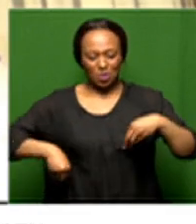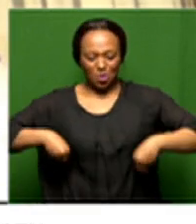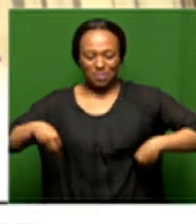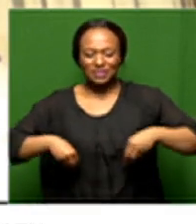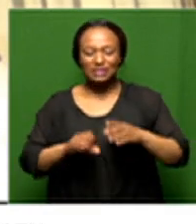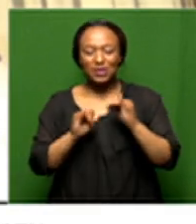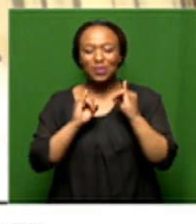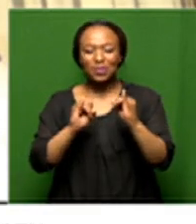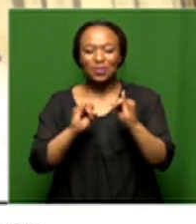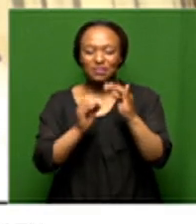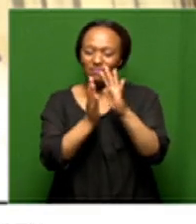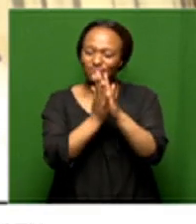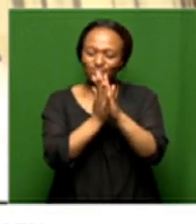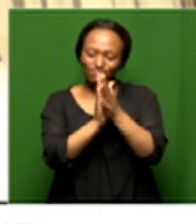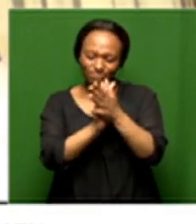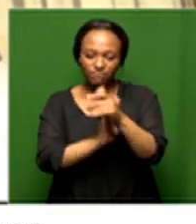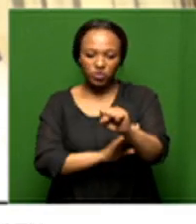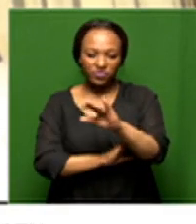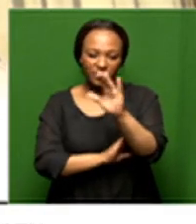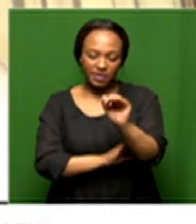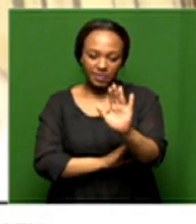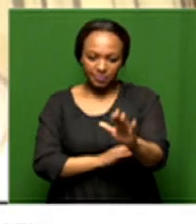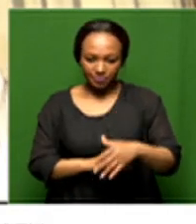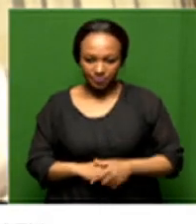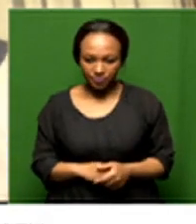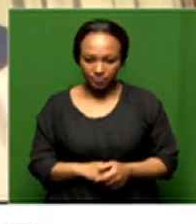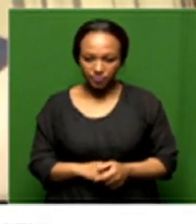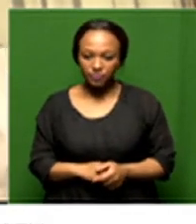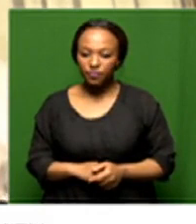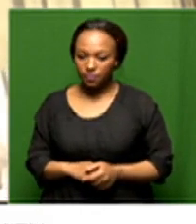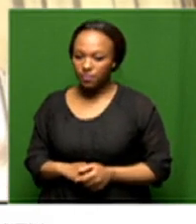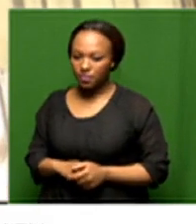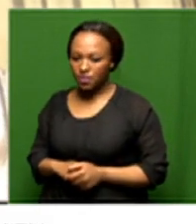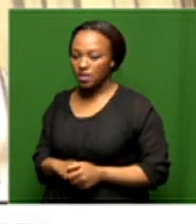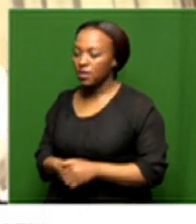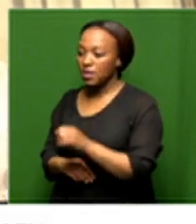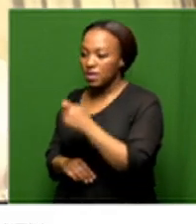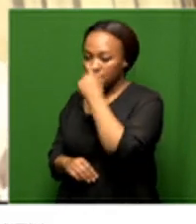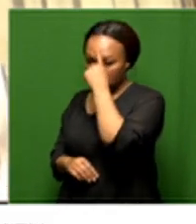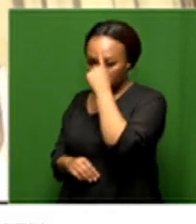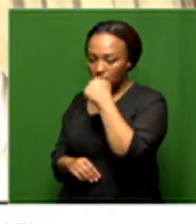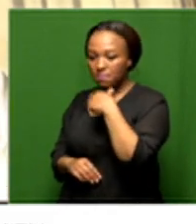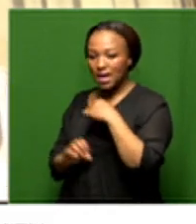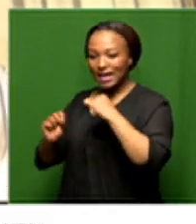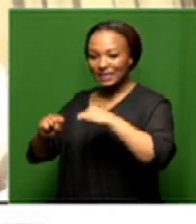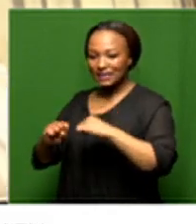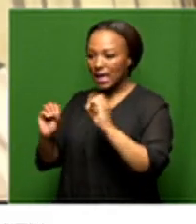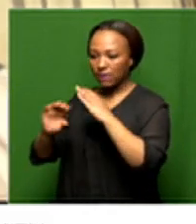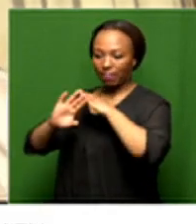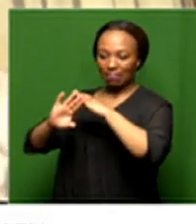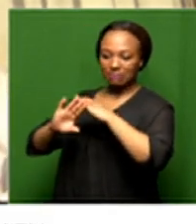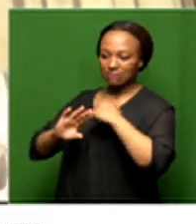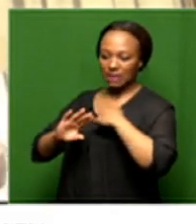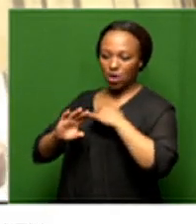is undermining south africa yes i think i i agree with you there leanne leanne so i have no defense i won't